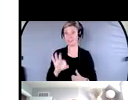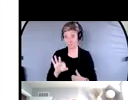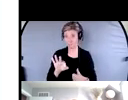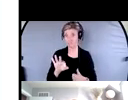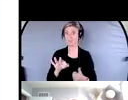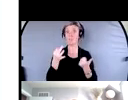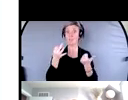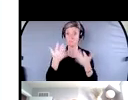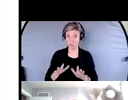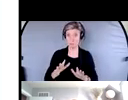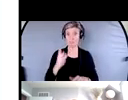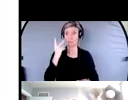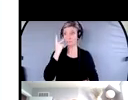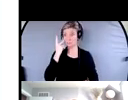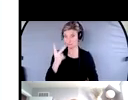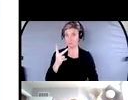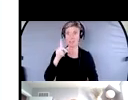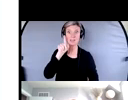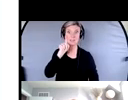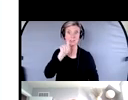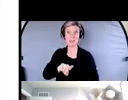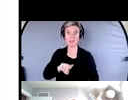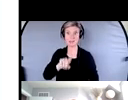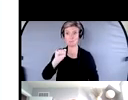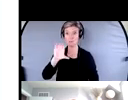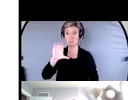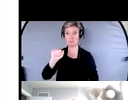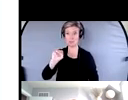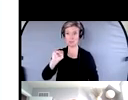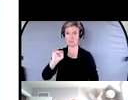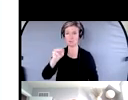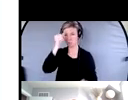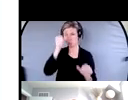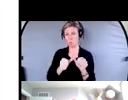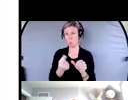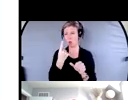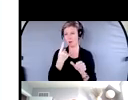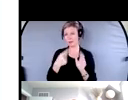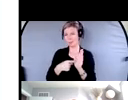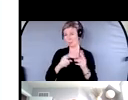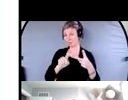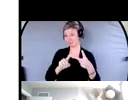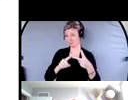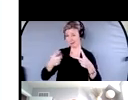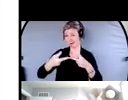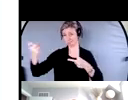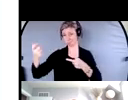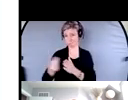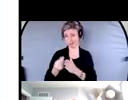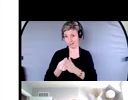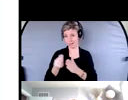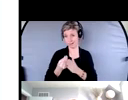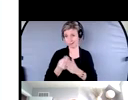illustrated in the example that Jennifer provided, the Canadian anti fraud system or Kenny fraud center, sorry, is a great